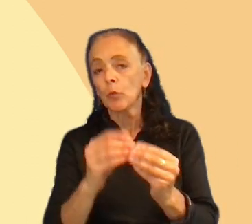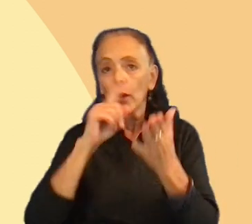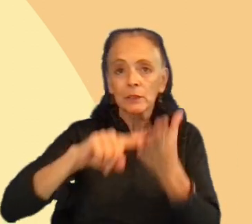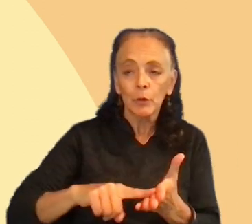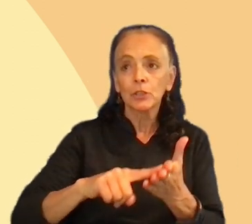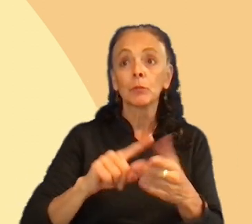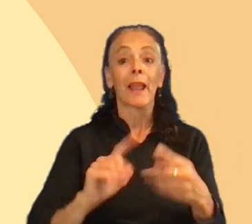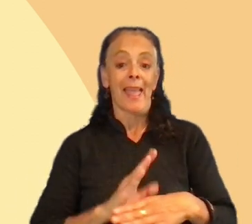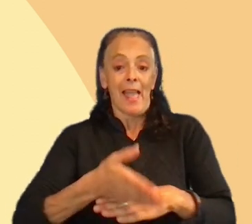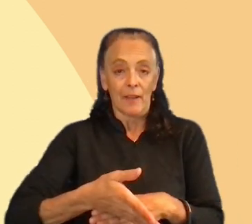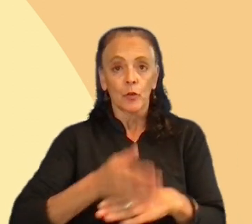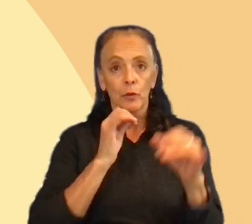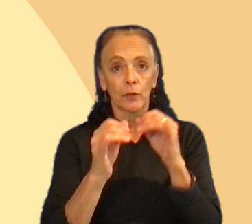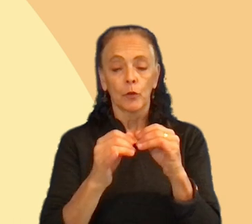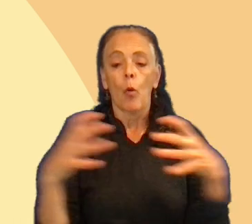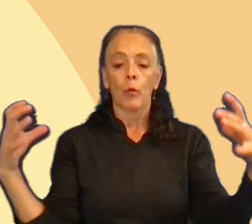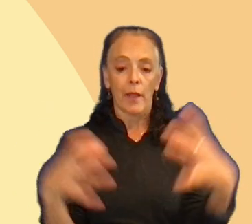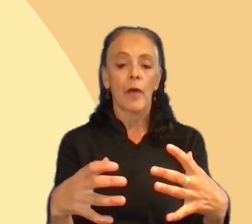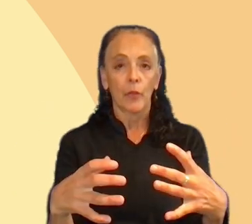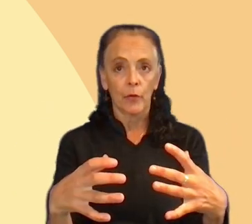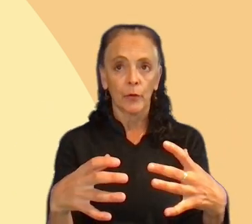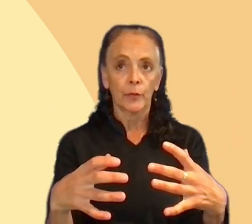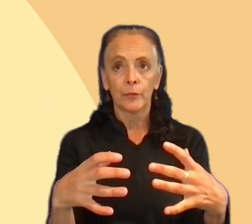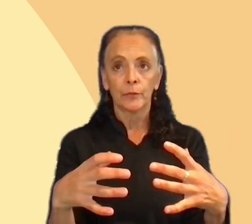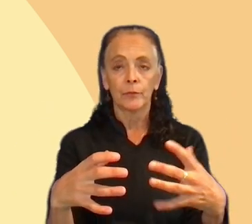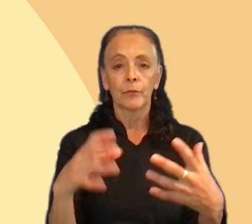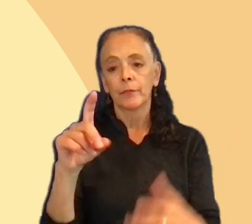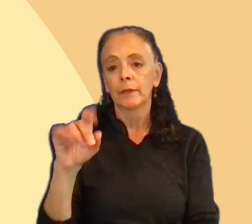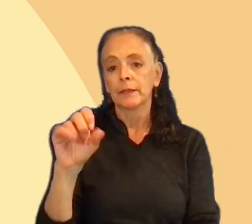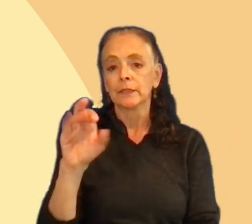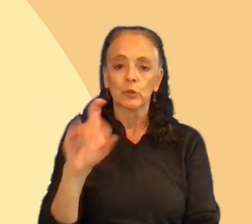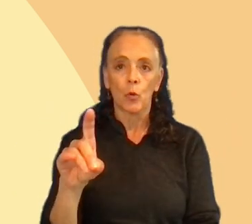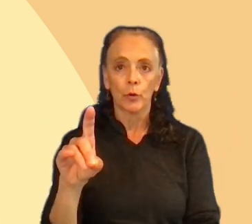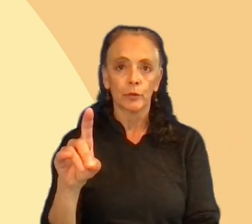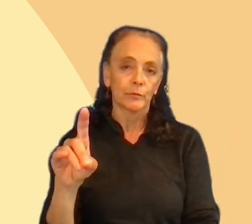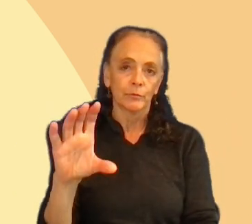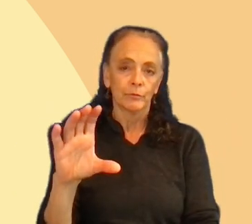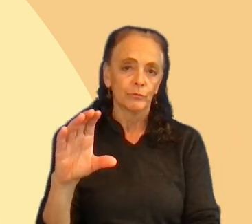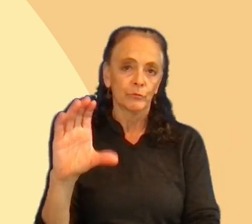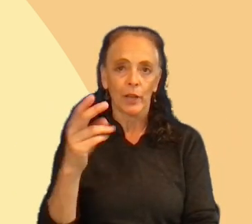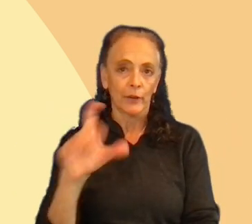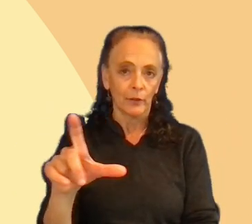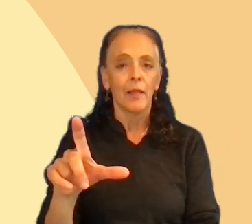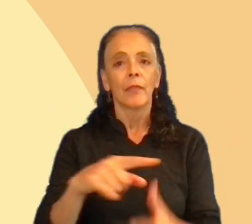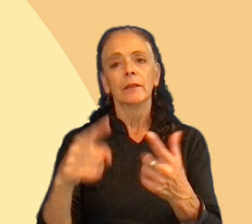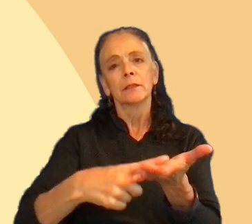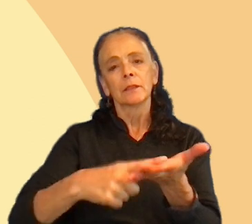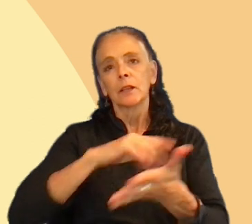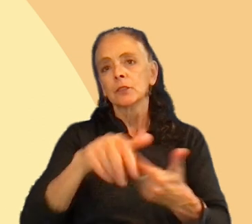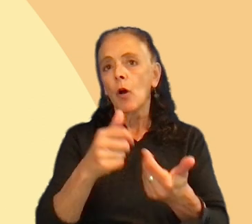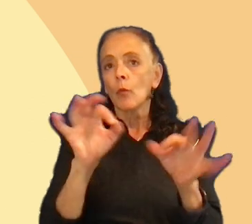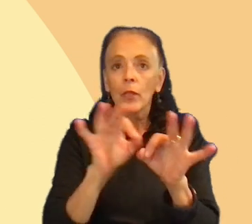But, after the interview, we would gather in the Discord channel and discuss all relevant information, and impressions,